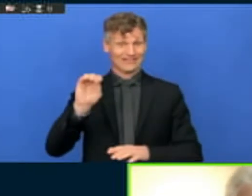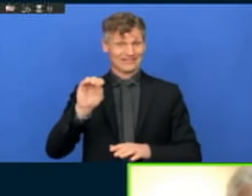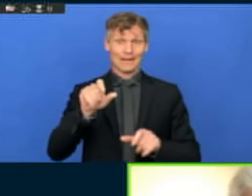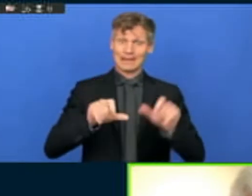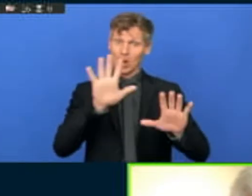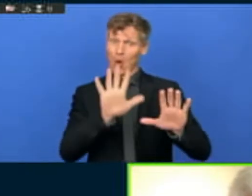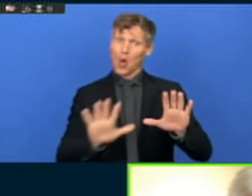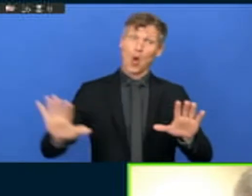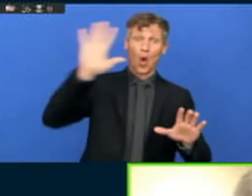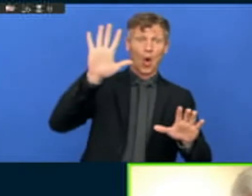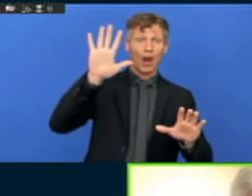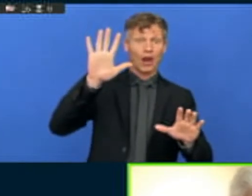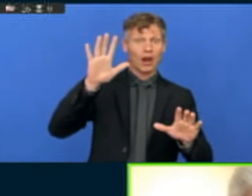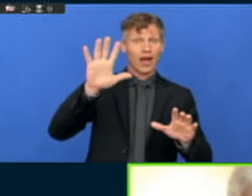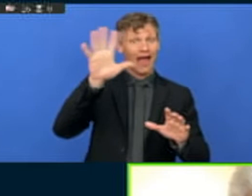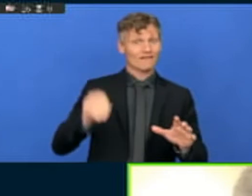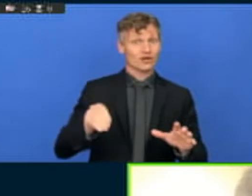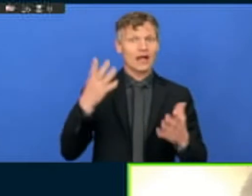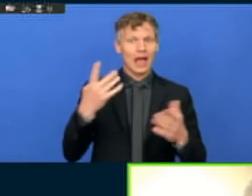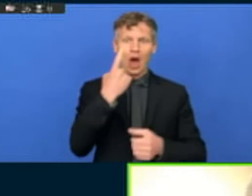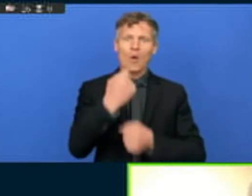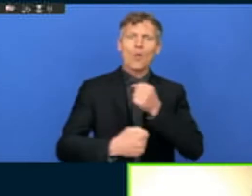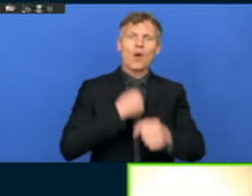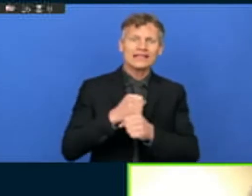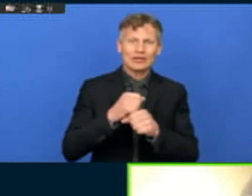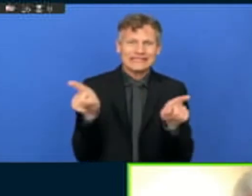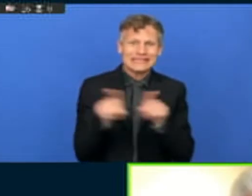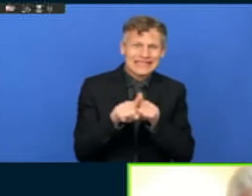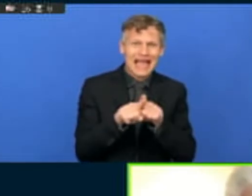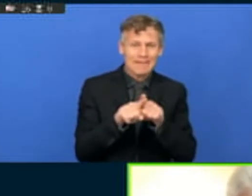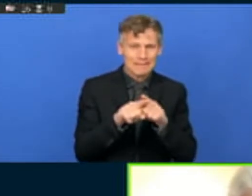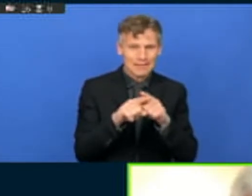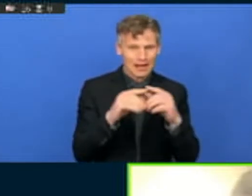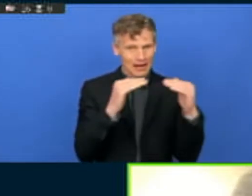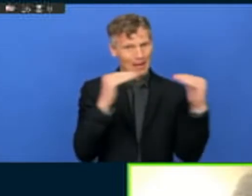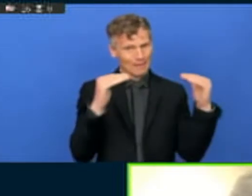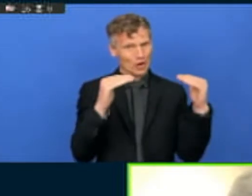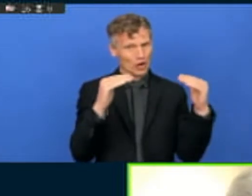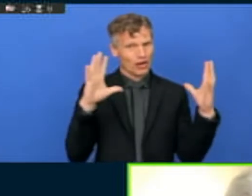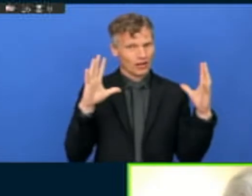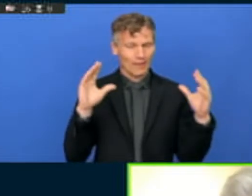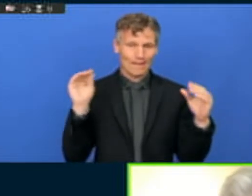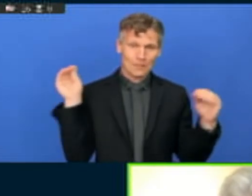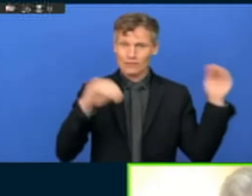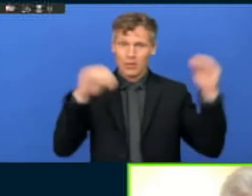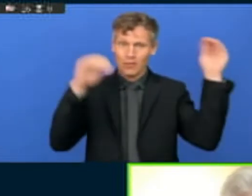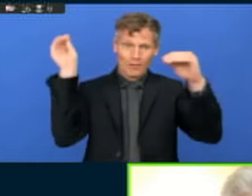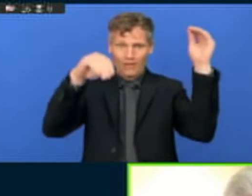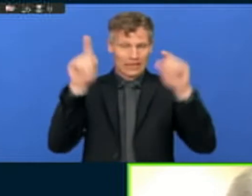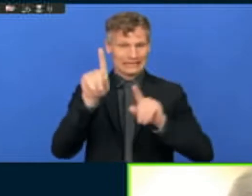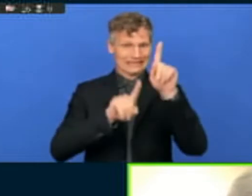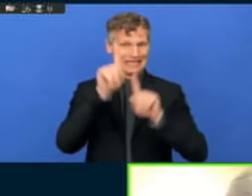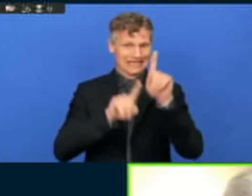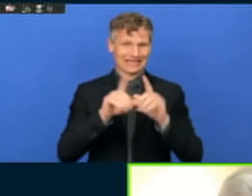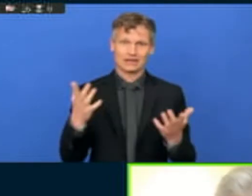African urban population. That's the reality we are facing. And this is not only happening in cities